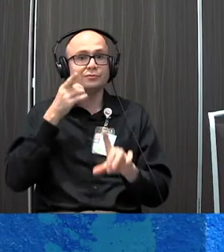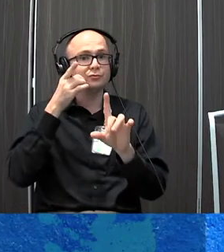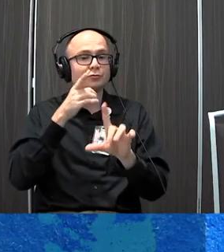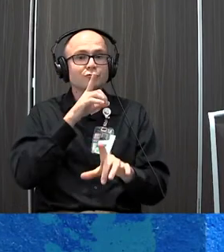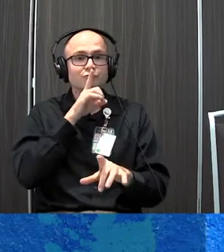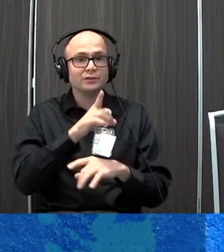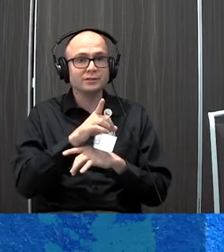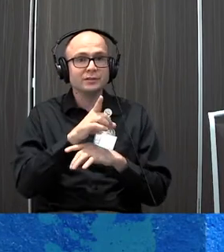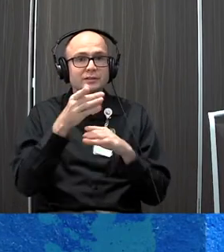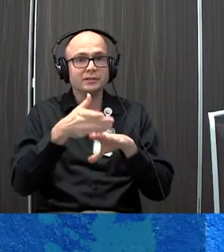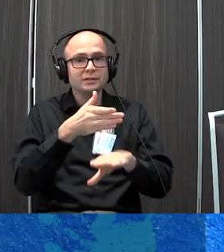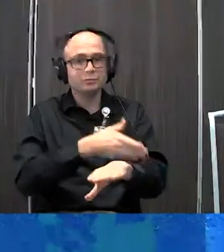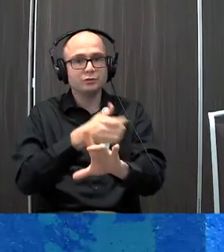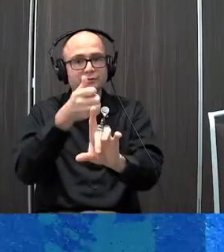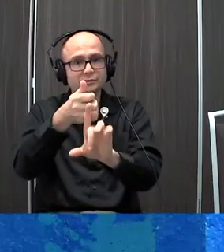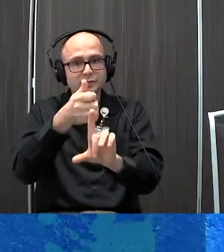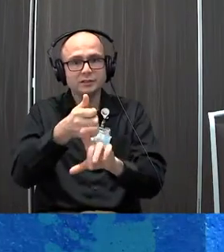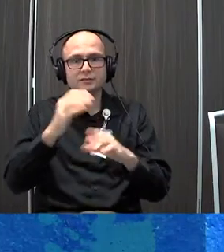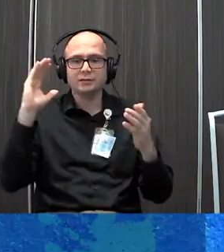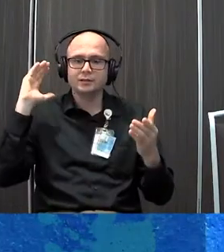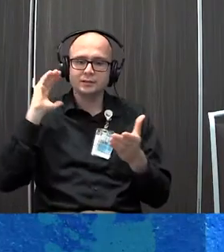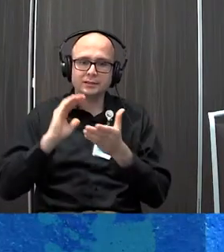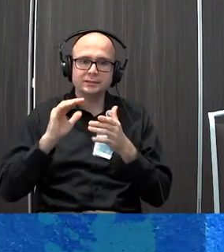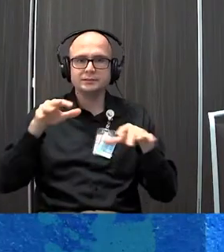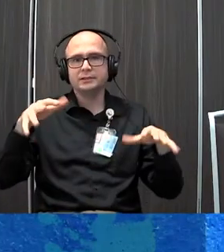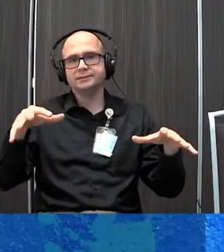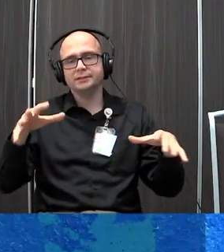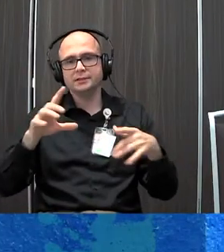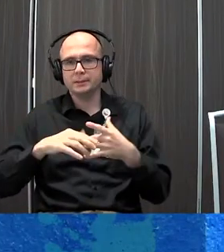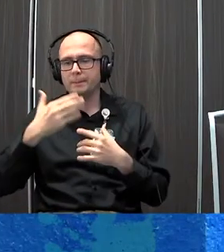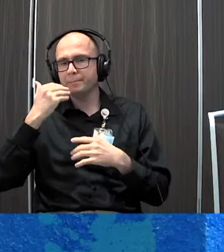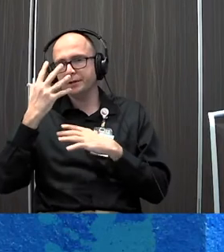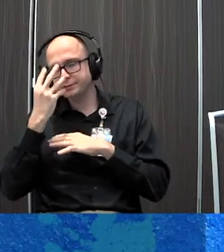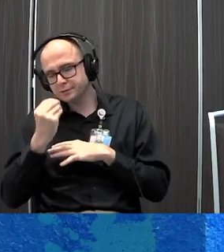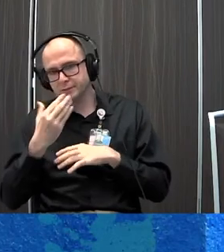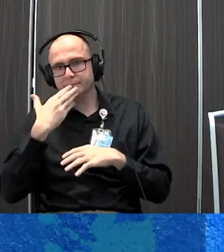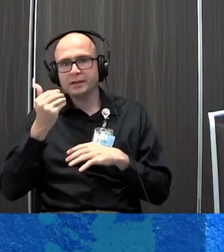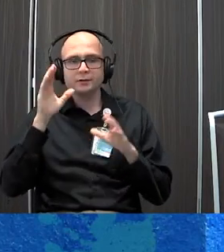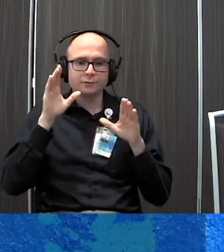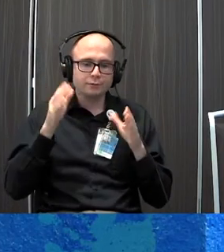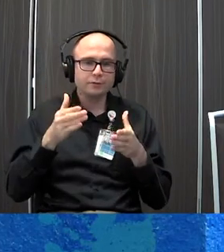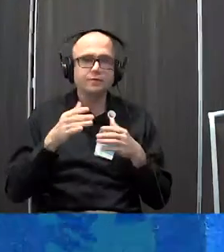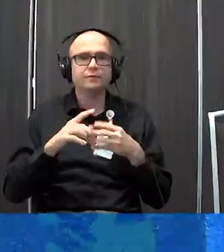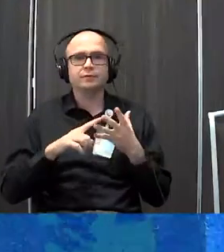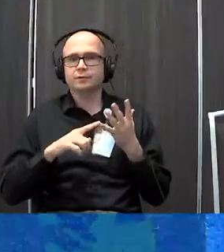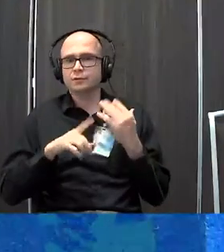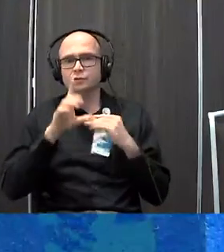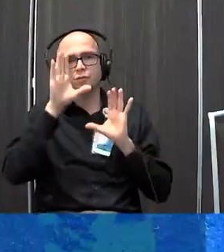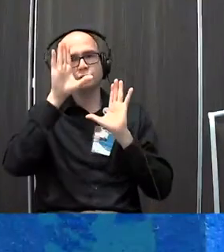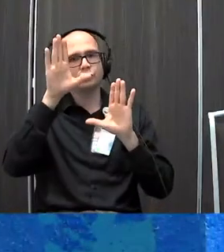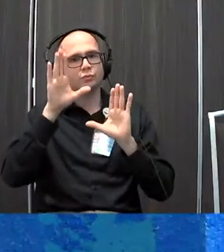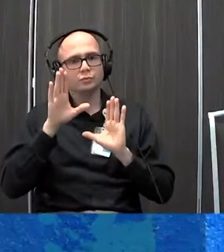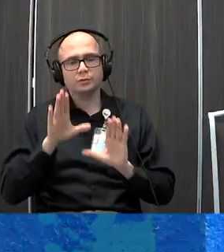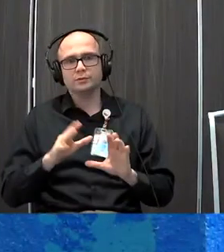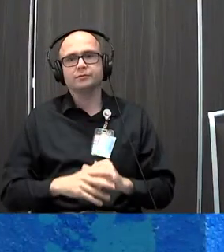really improve well-being, less anxiety, less stress, better sleep, better focus. It's actually a really, really wonderful